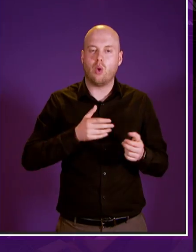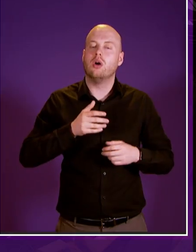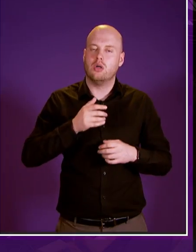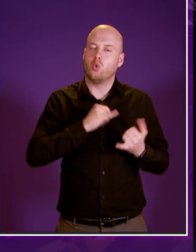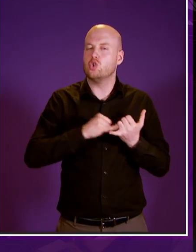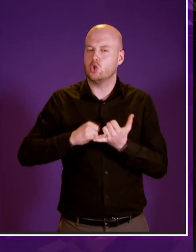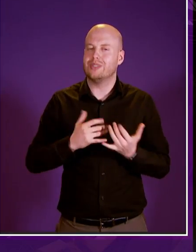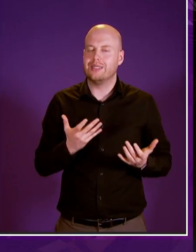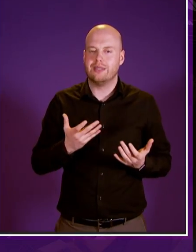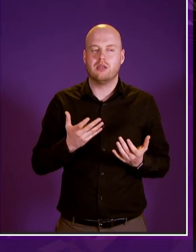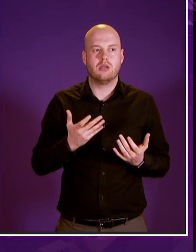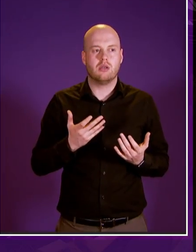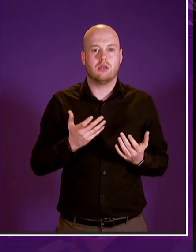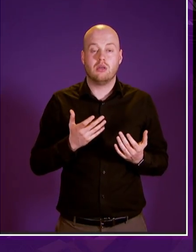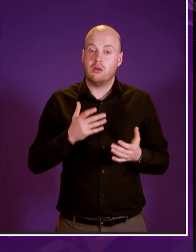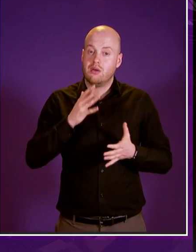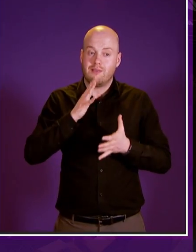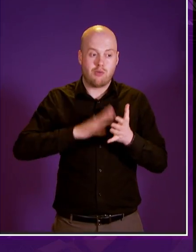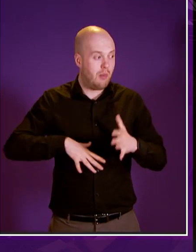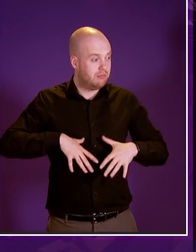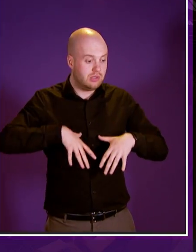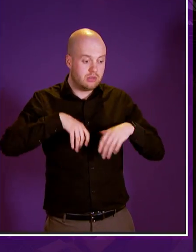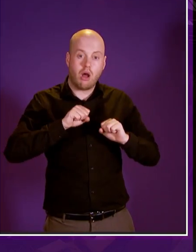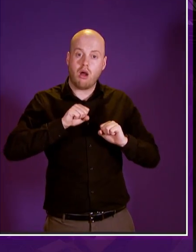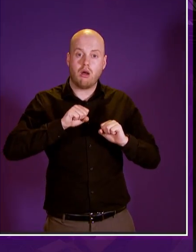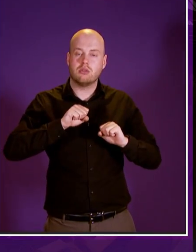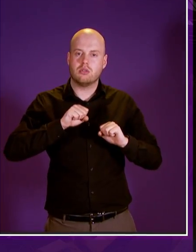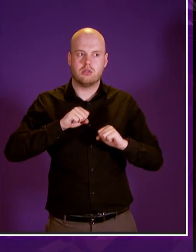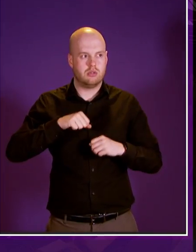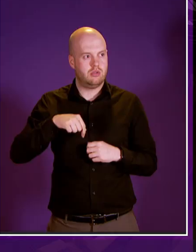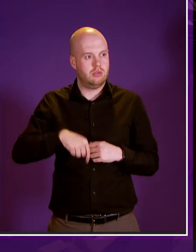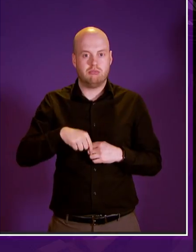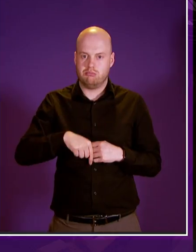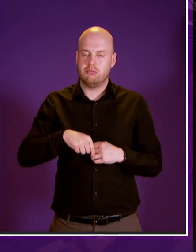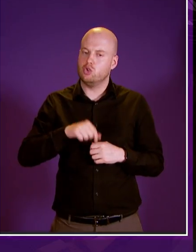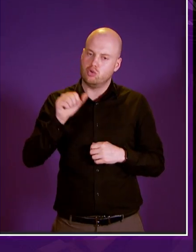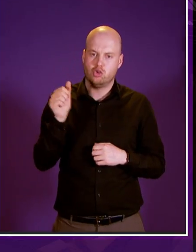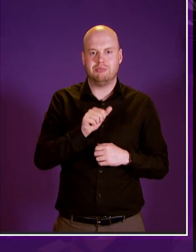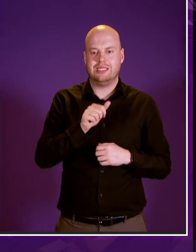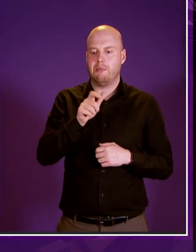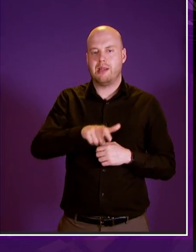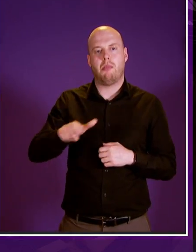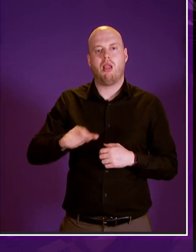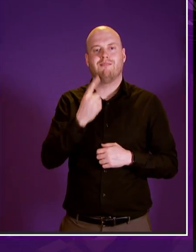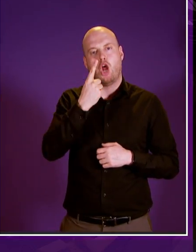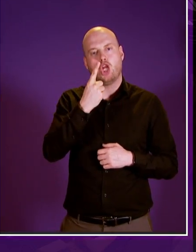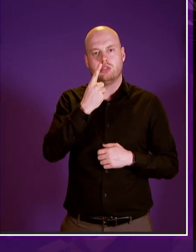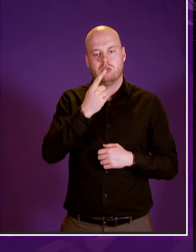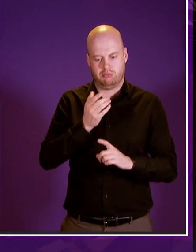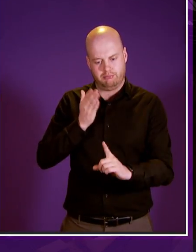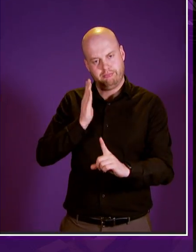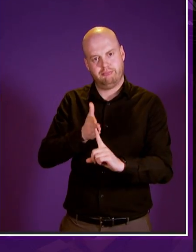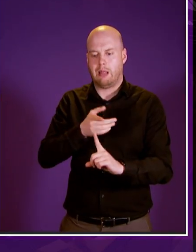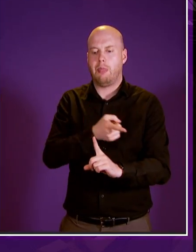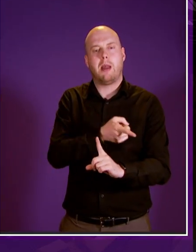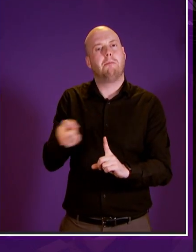means and it's a case of as i said right from this very start presiding officer this is a case of putting people at the very process the very heart